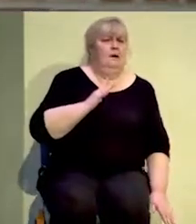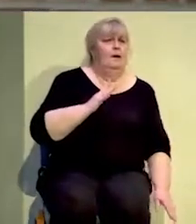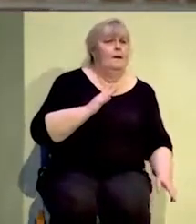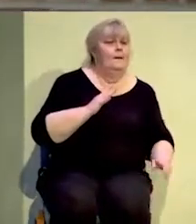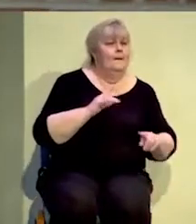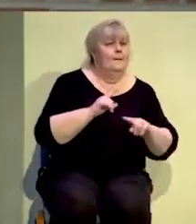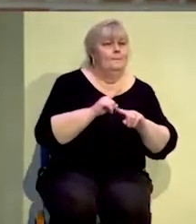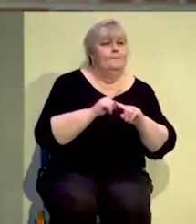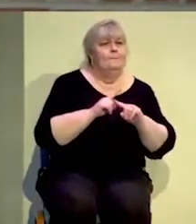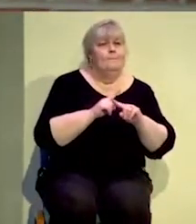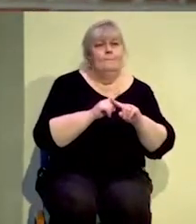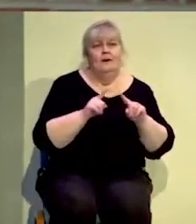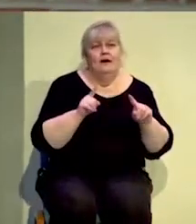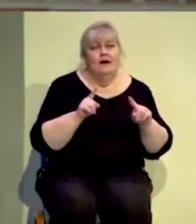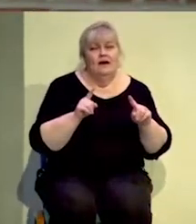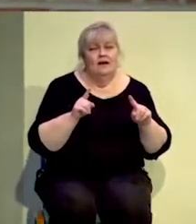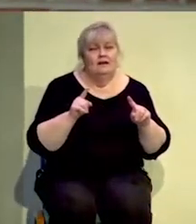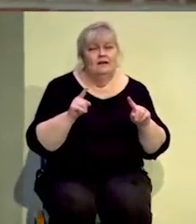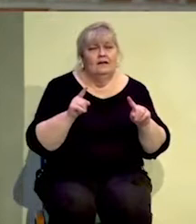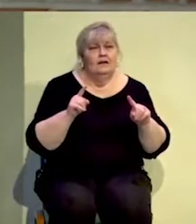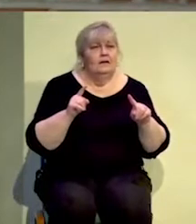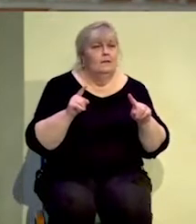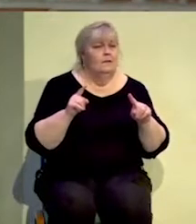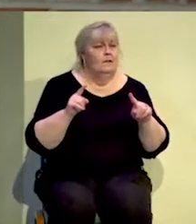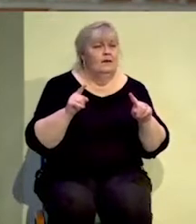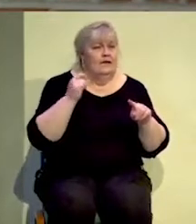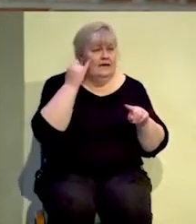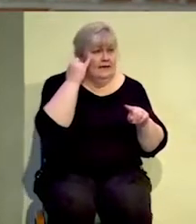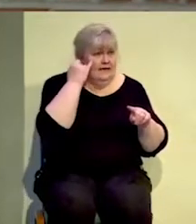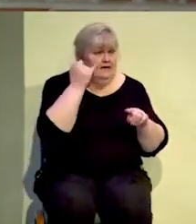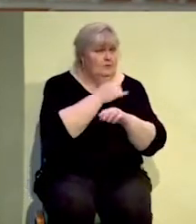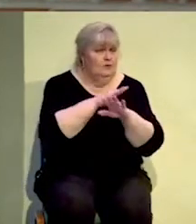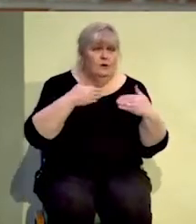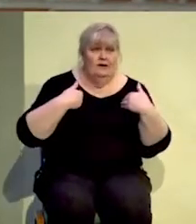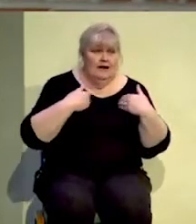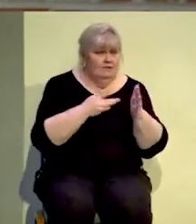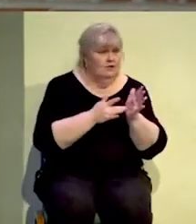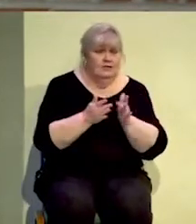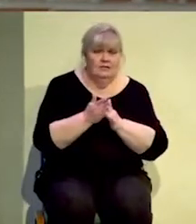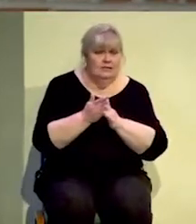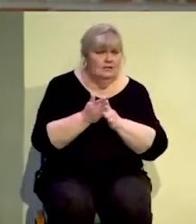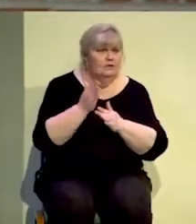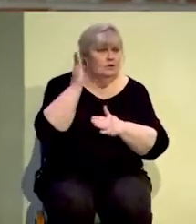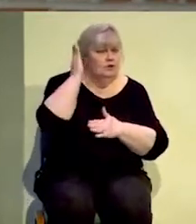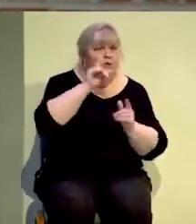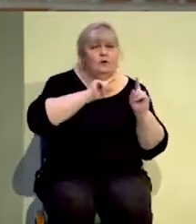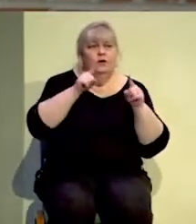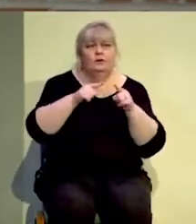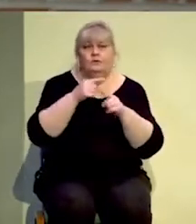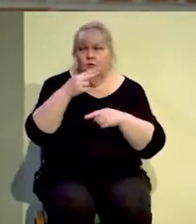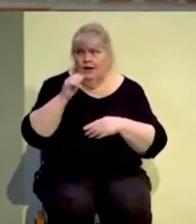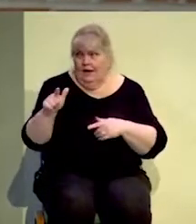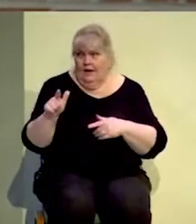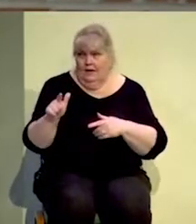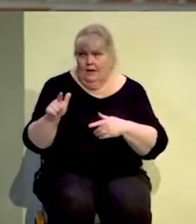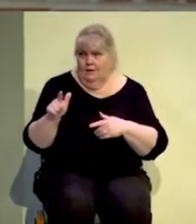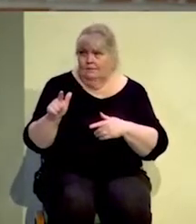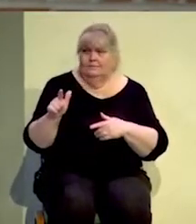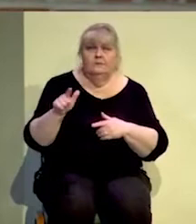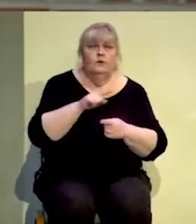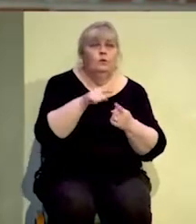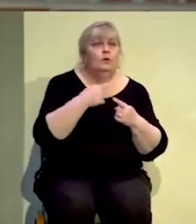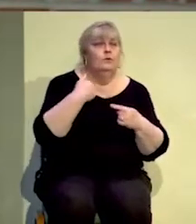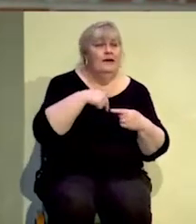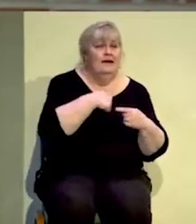You can be the most religious person in the city of Athens and still die and go to hell. But if you and I have a relationship